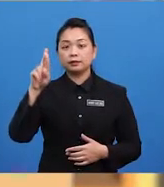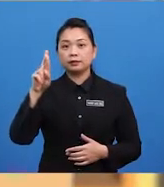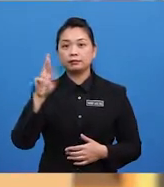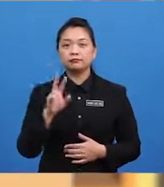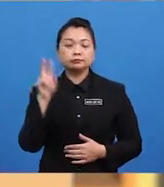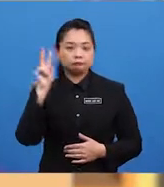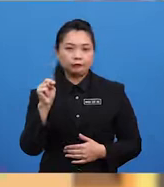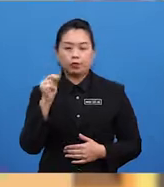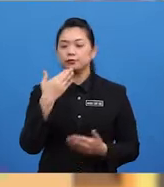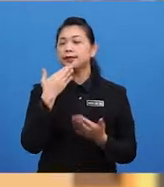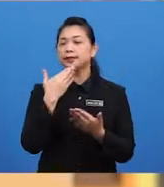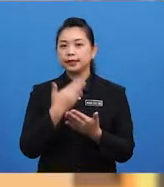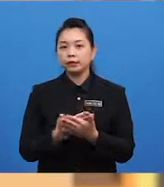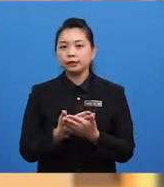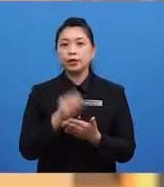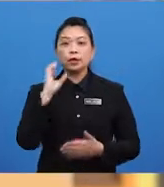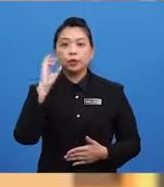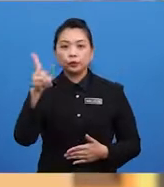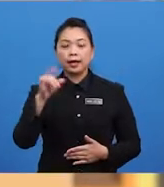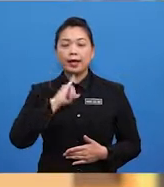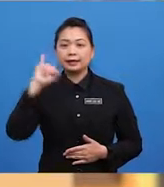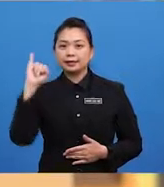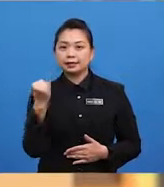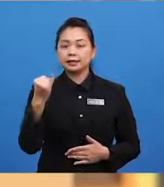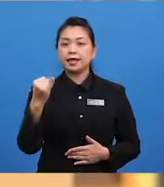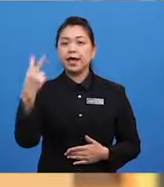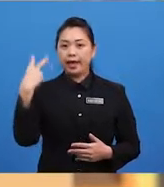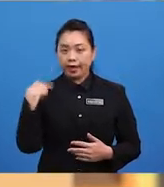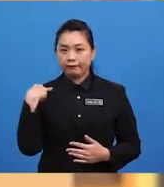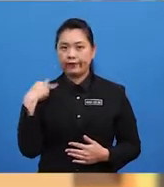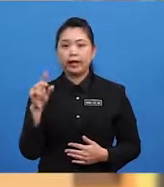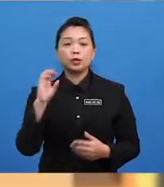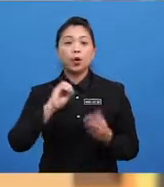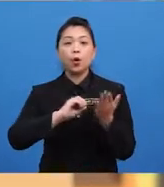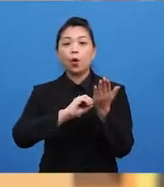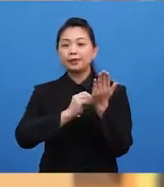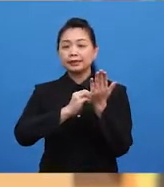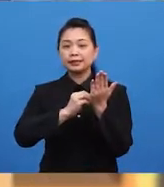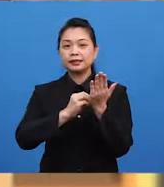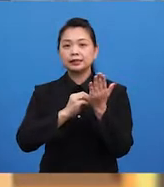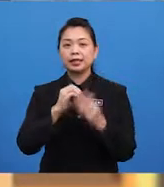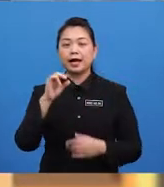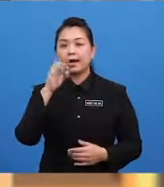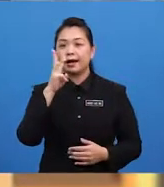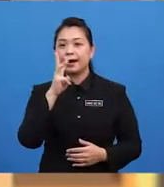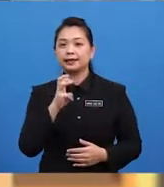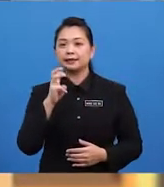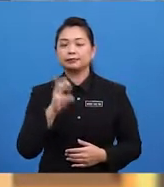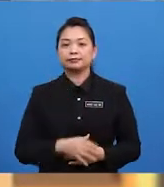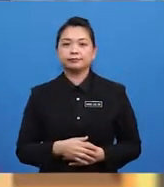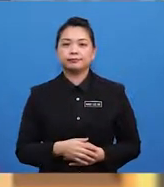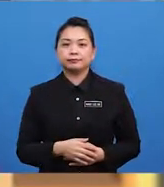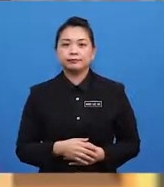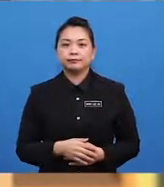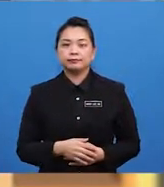No, thank you. Could I just have an ordinary iced lemon tea? Certainly, sir.